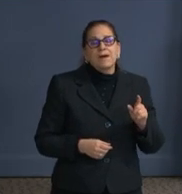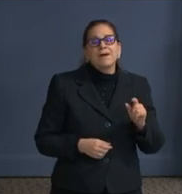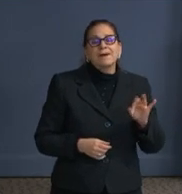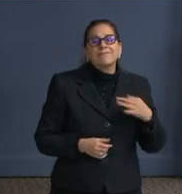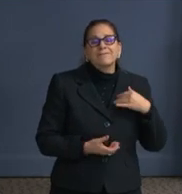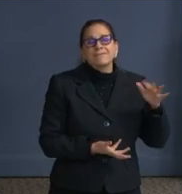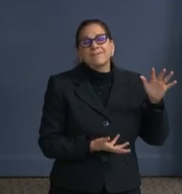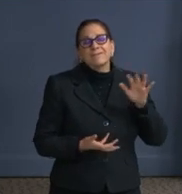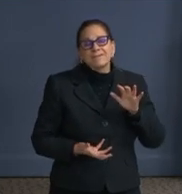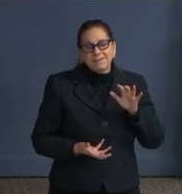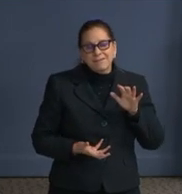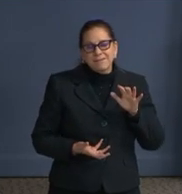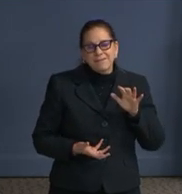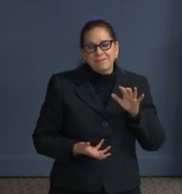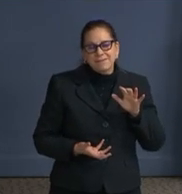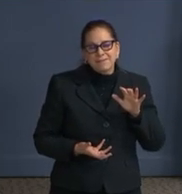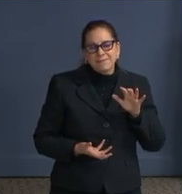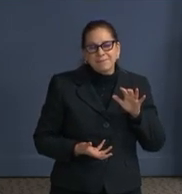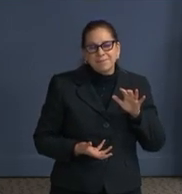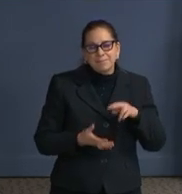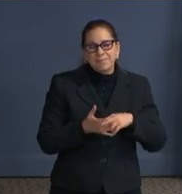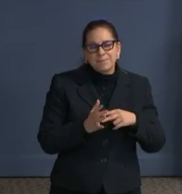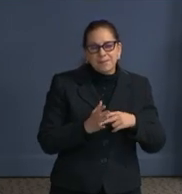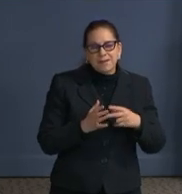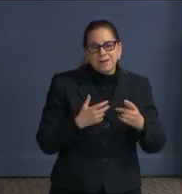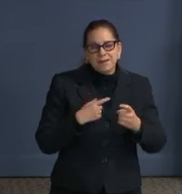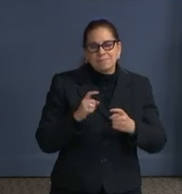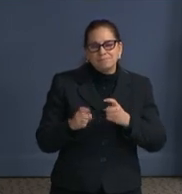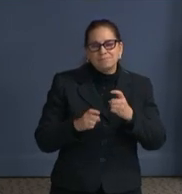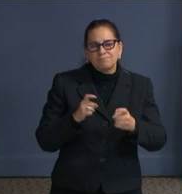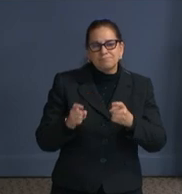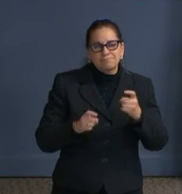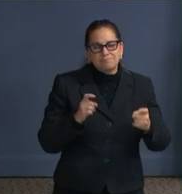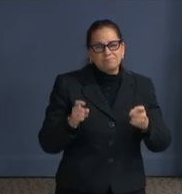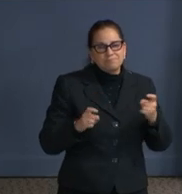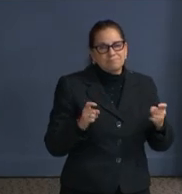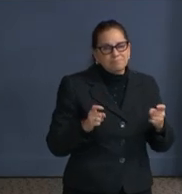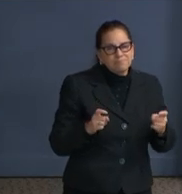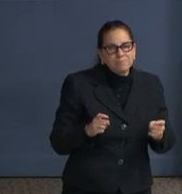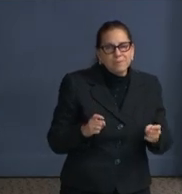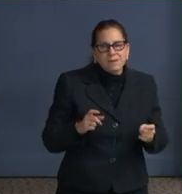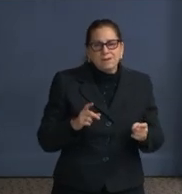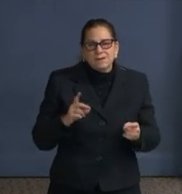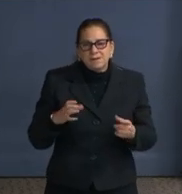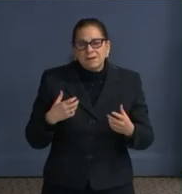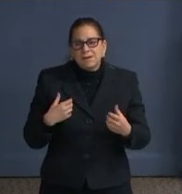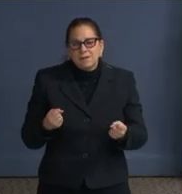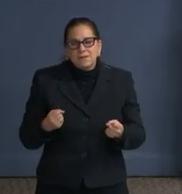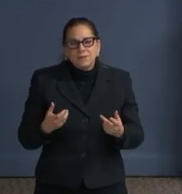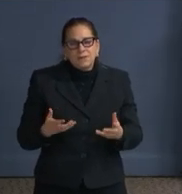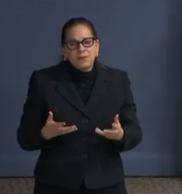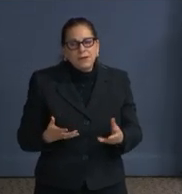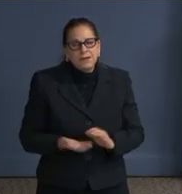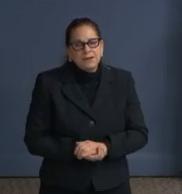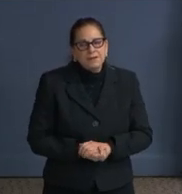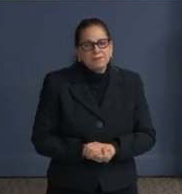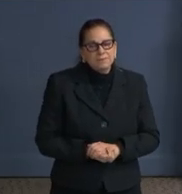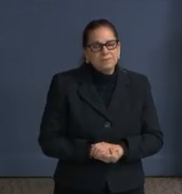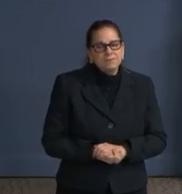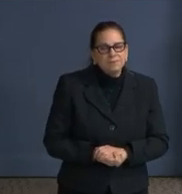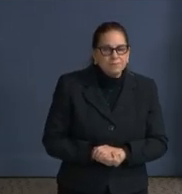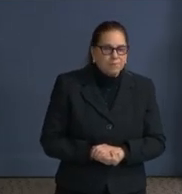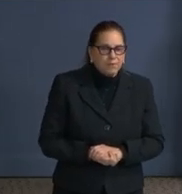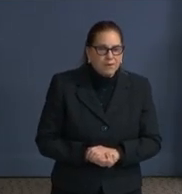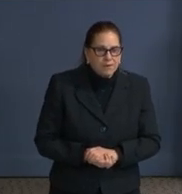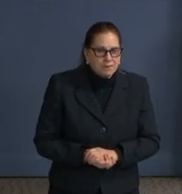according to the strategy that DC Health has already had in place. I think that we're collecting the information on